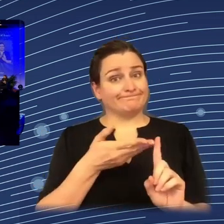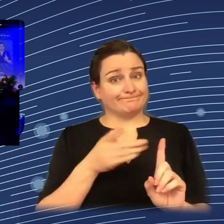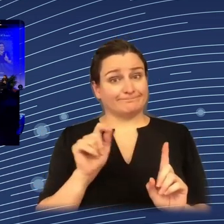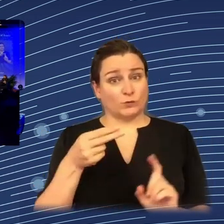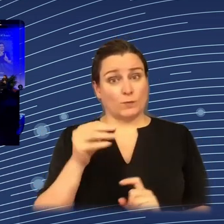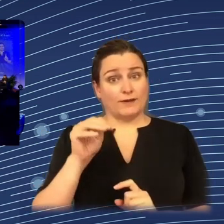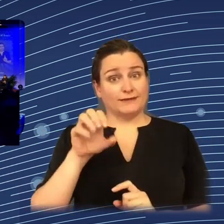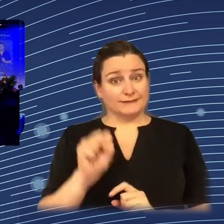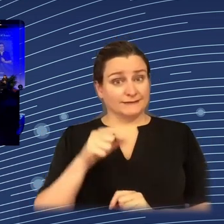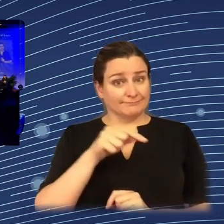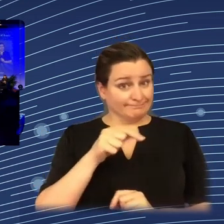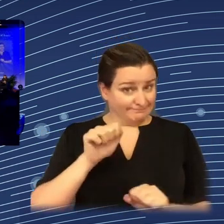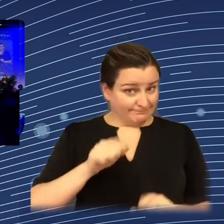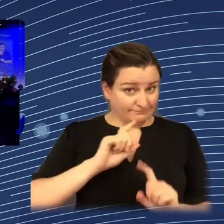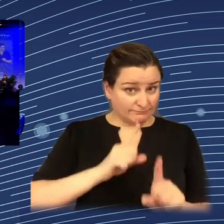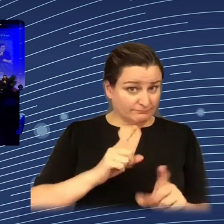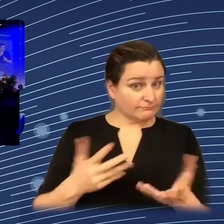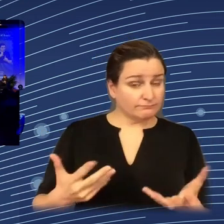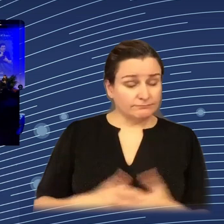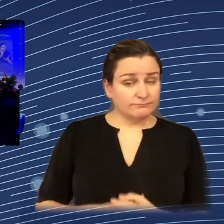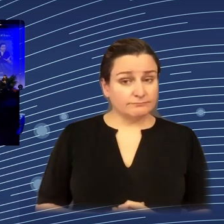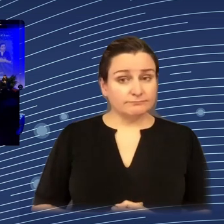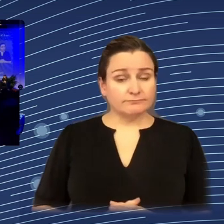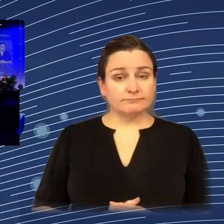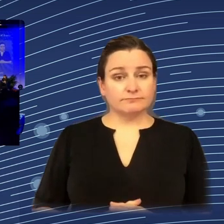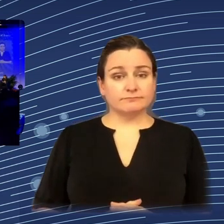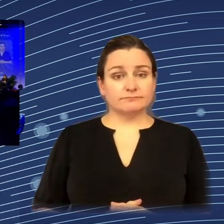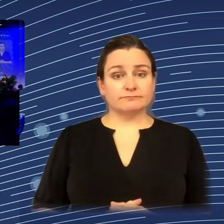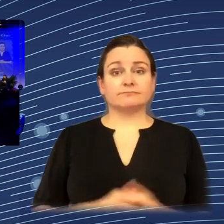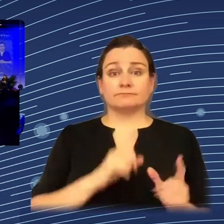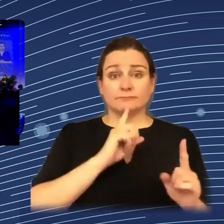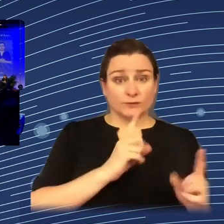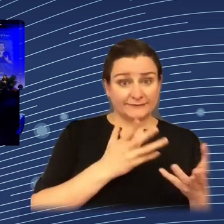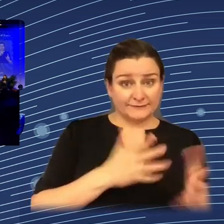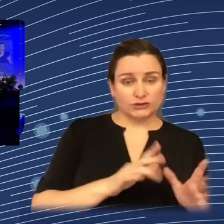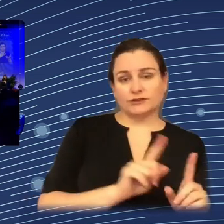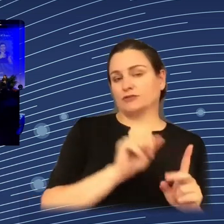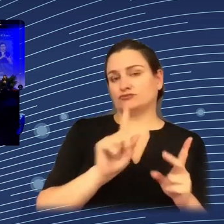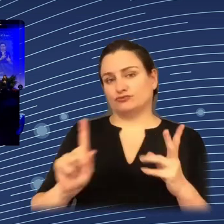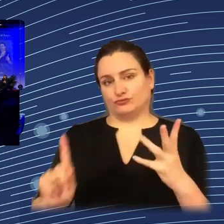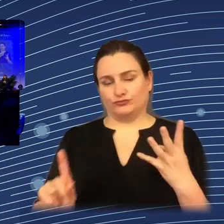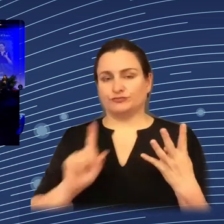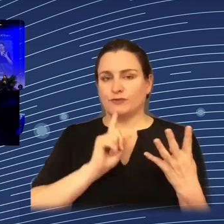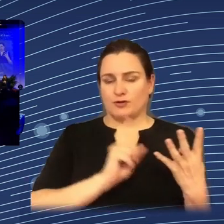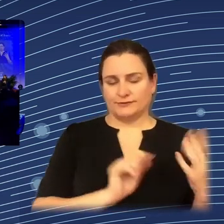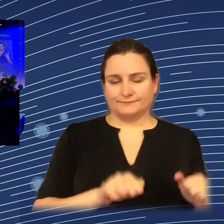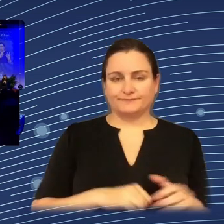I will let Maxime and Mr. Ruti start. So please, if you want to react, and then we get the floor to you see. Thank you very much. Well, I think it's an interesting